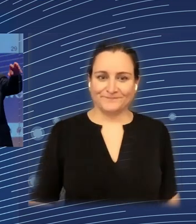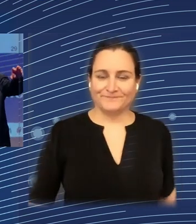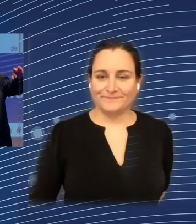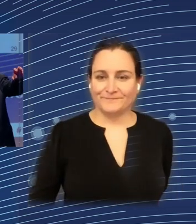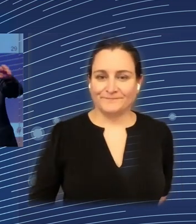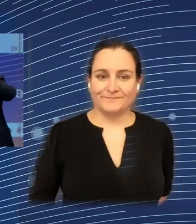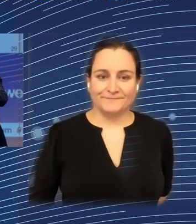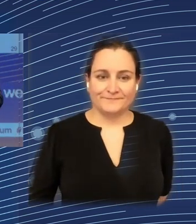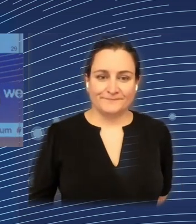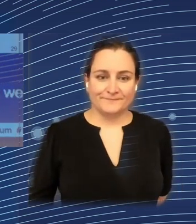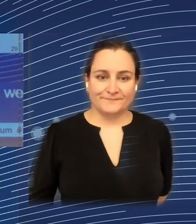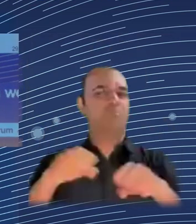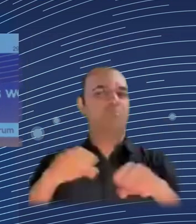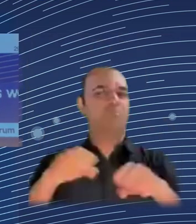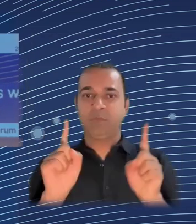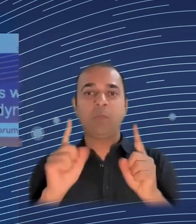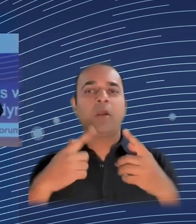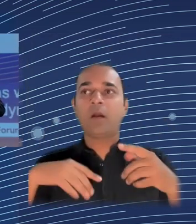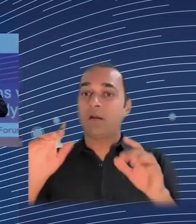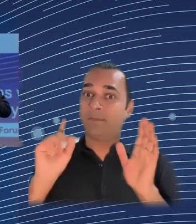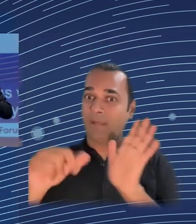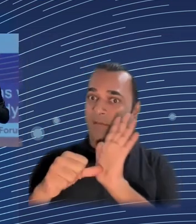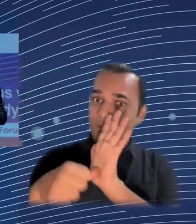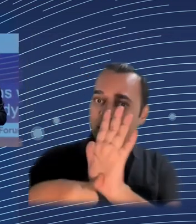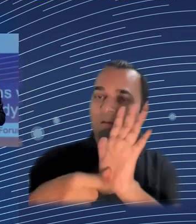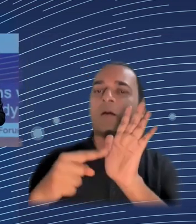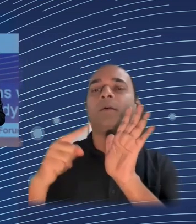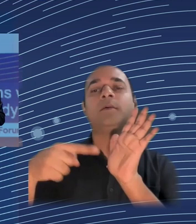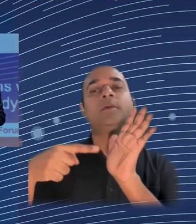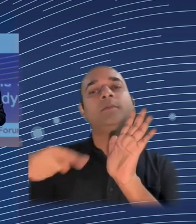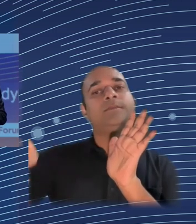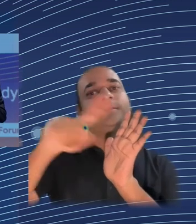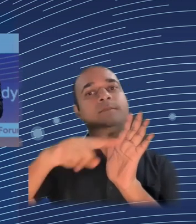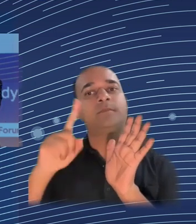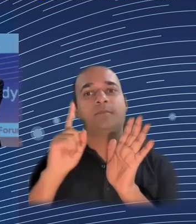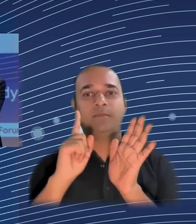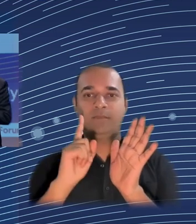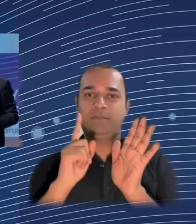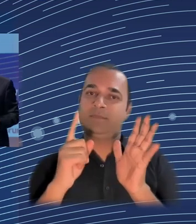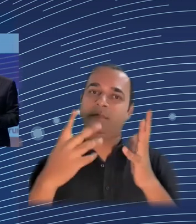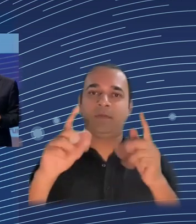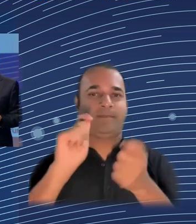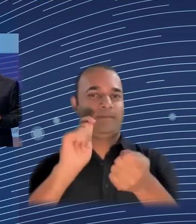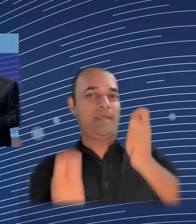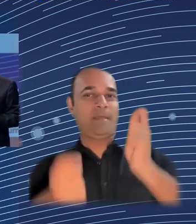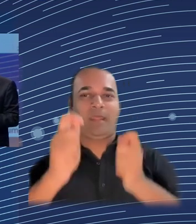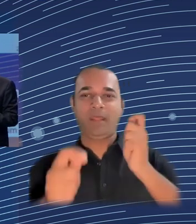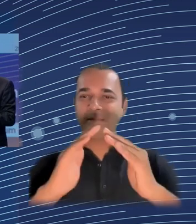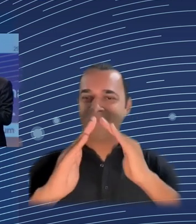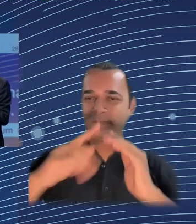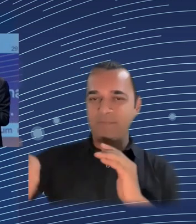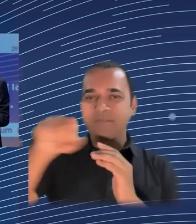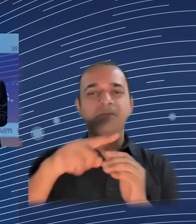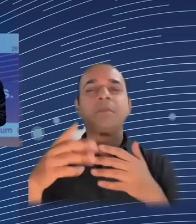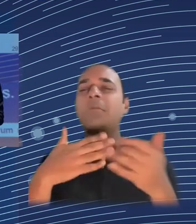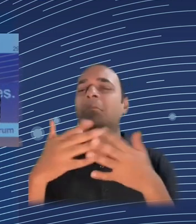in the whole continent or within our countries. Because they can do well, and I'm looking here at the Secretary of State,